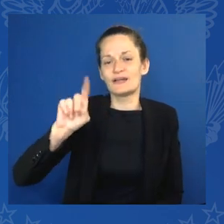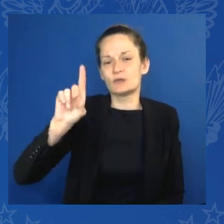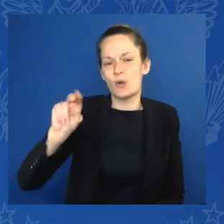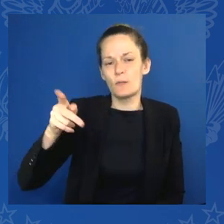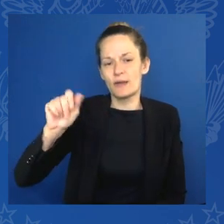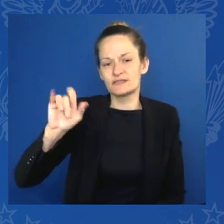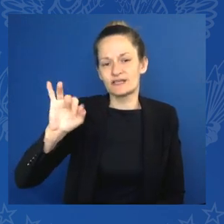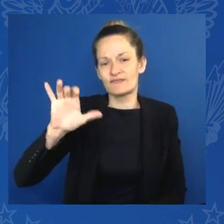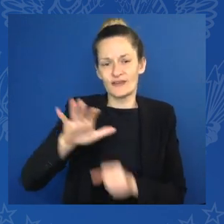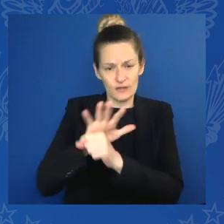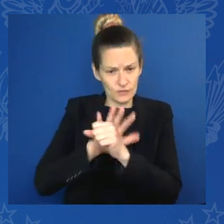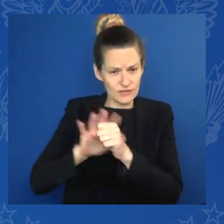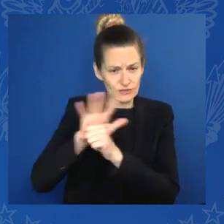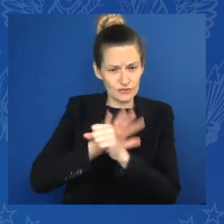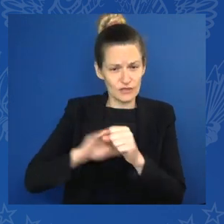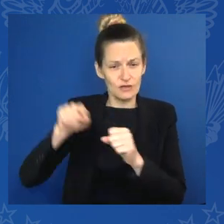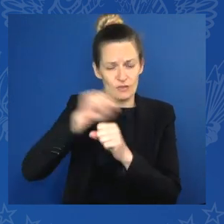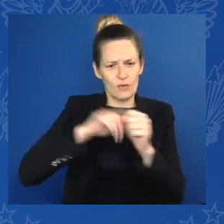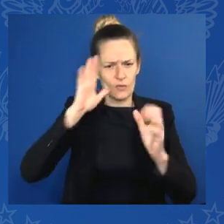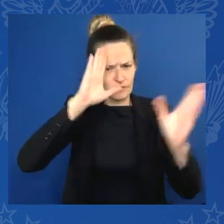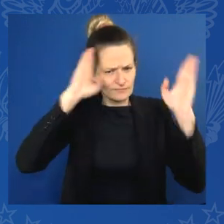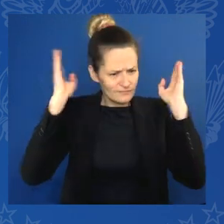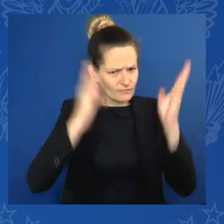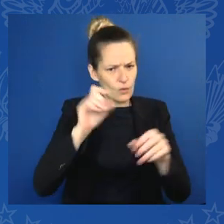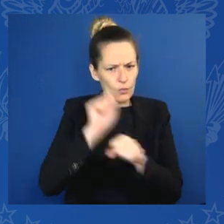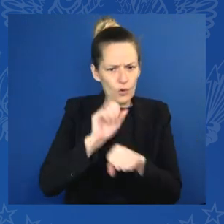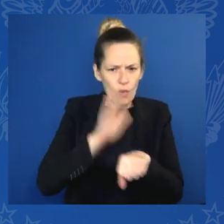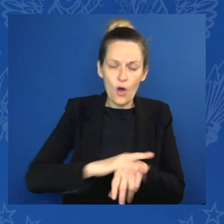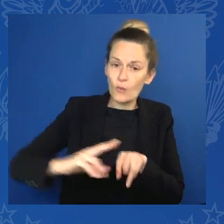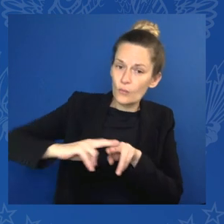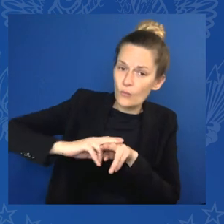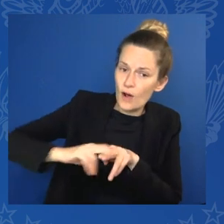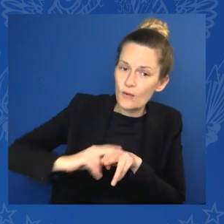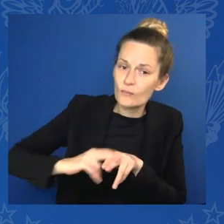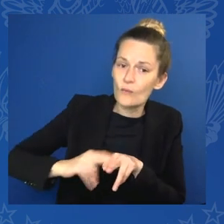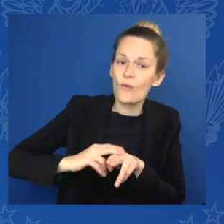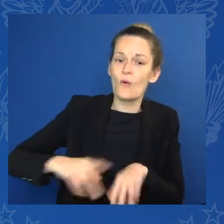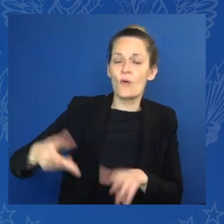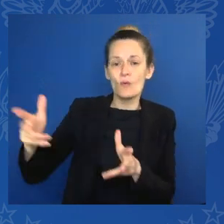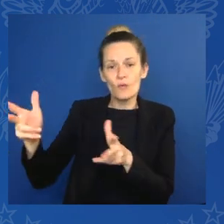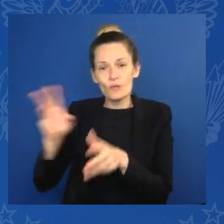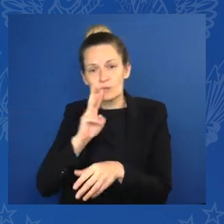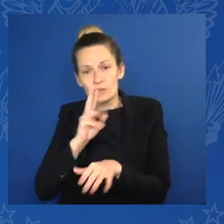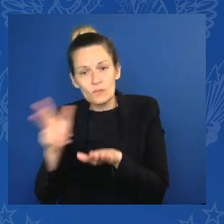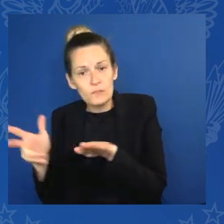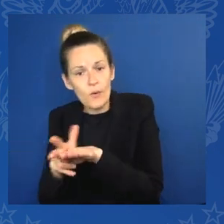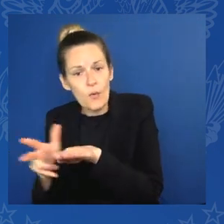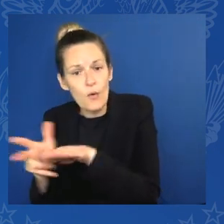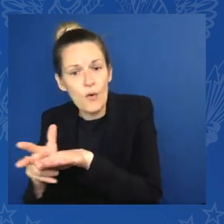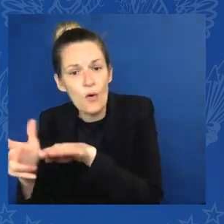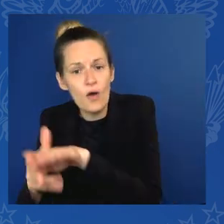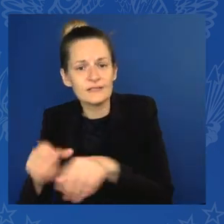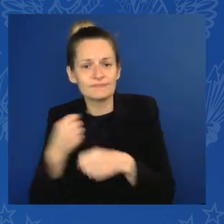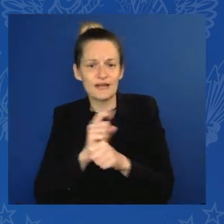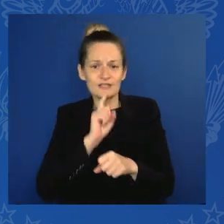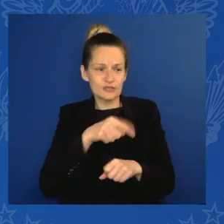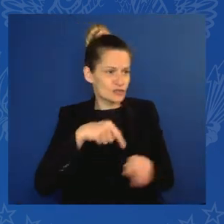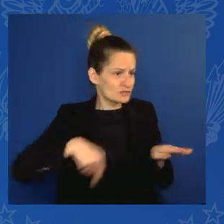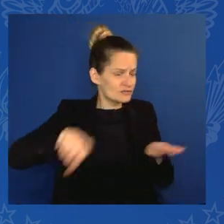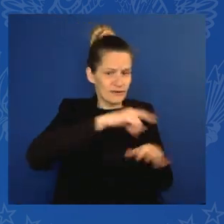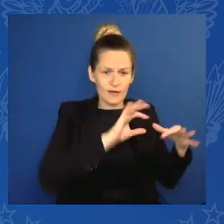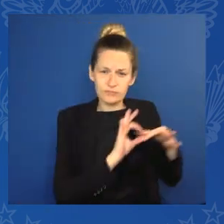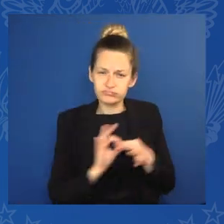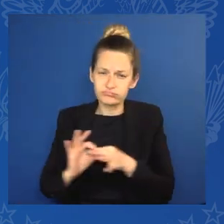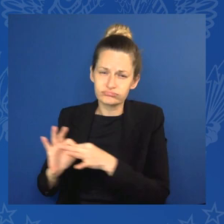contribute to regional connectivity or the development of ports and harbors for maritime security and the reinforcement of economic